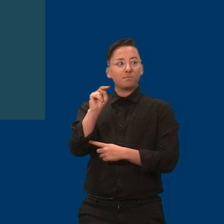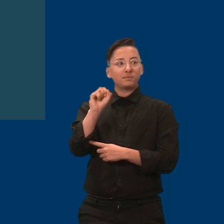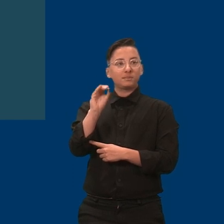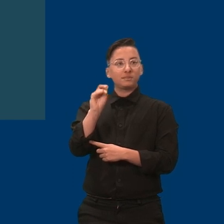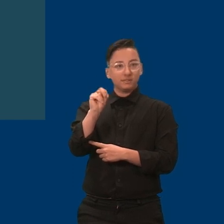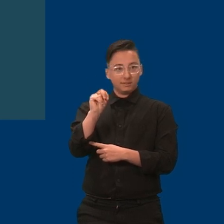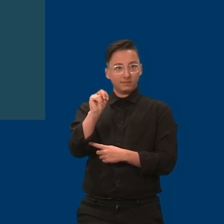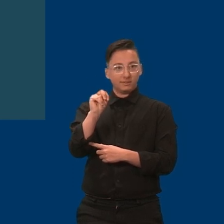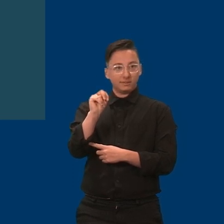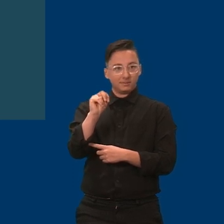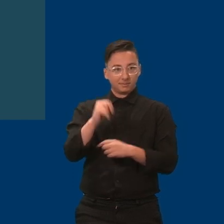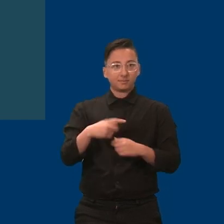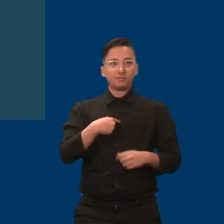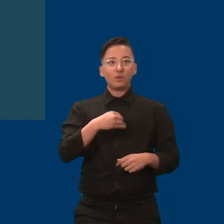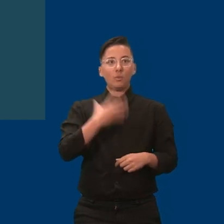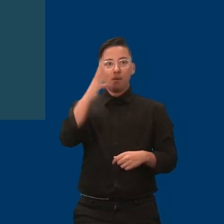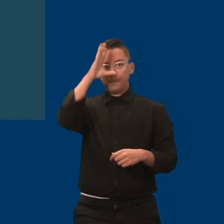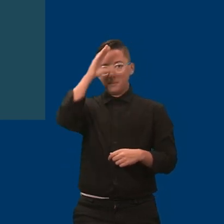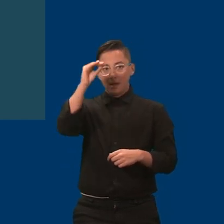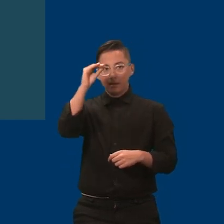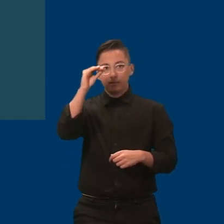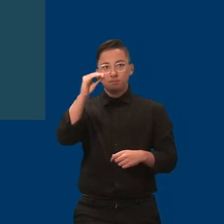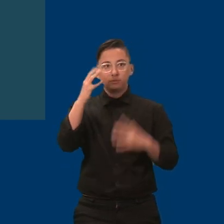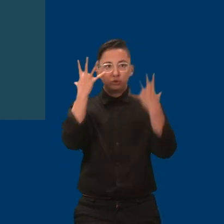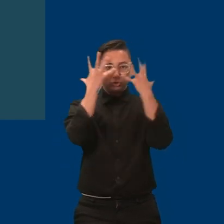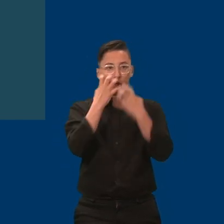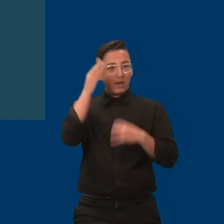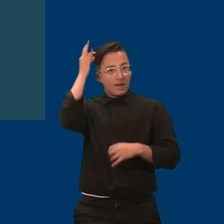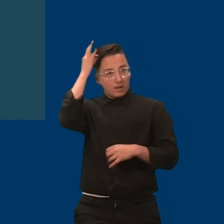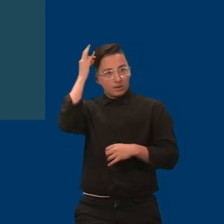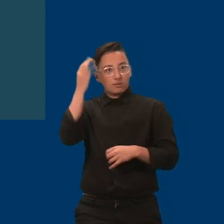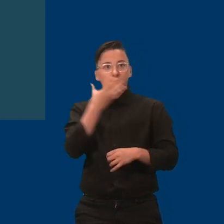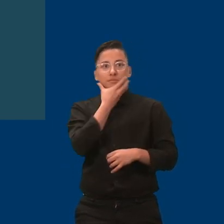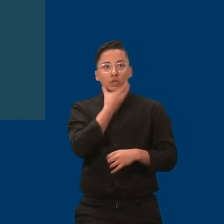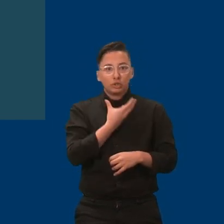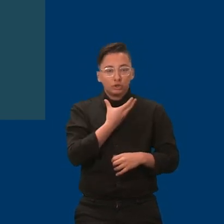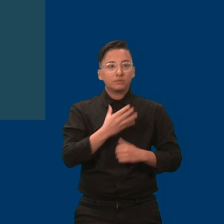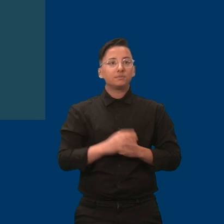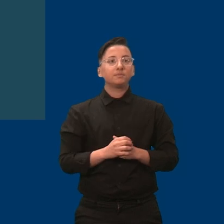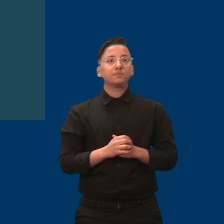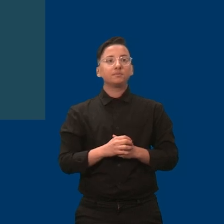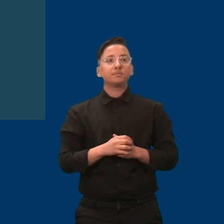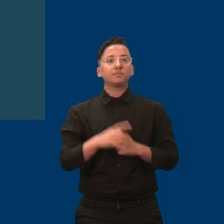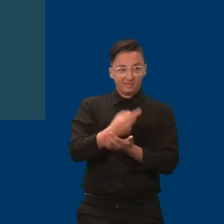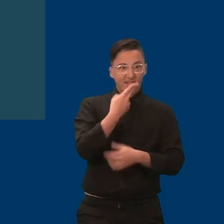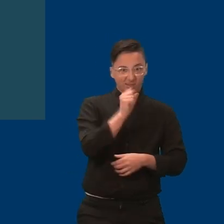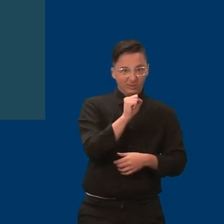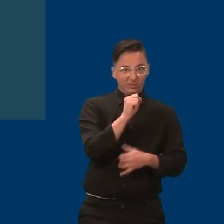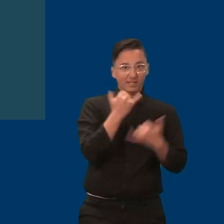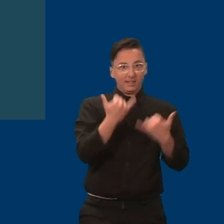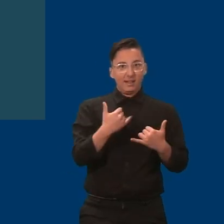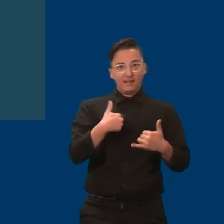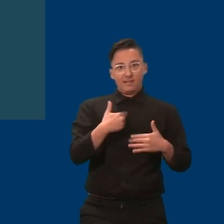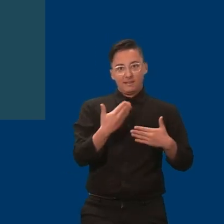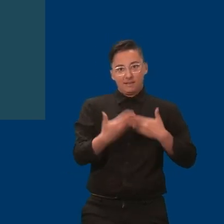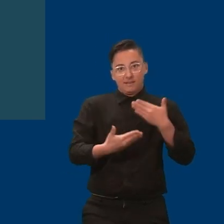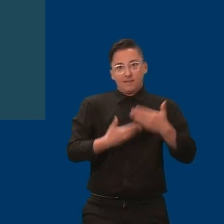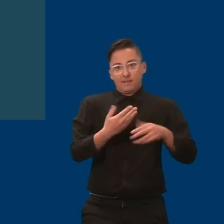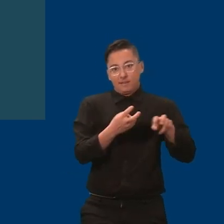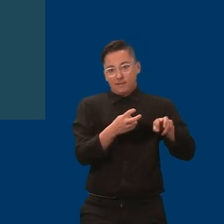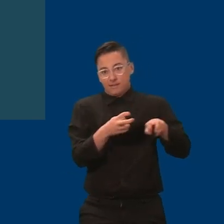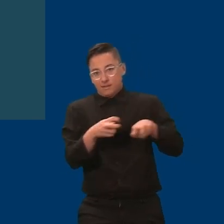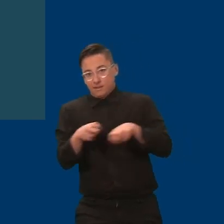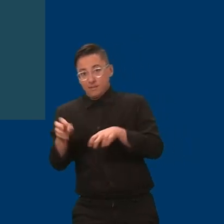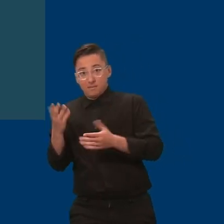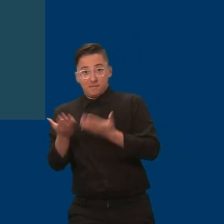and a beard, wearing glasses, and a burgundy shirt. It has always been my goal